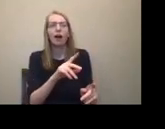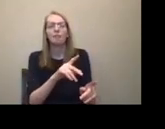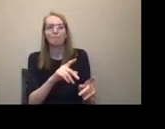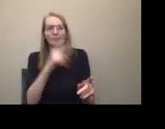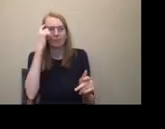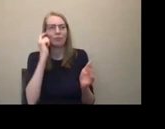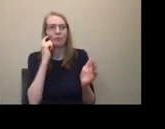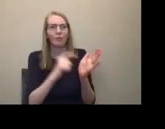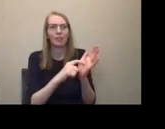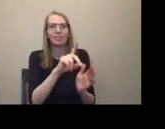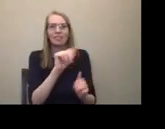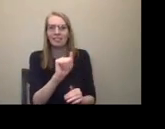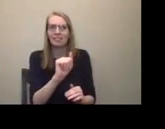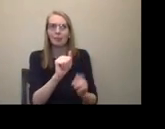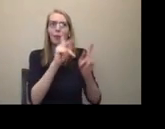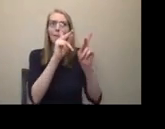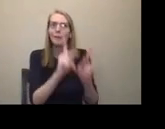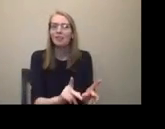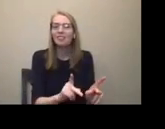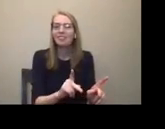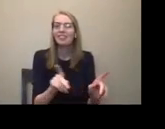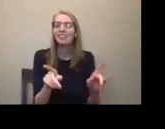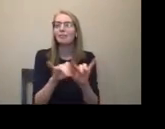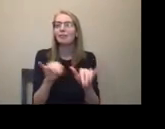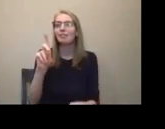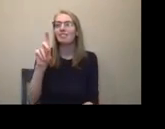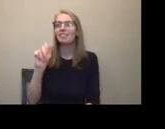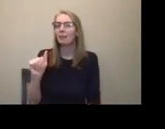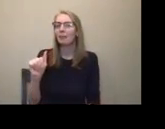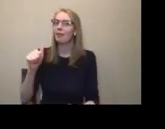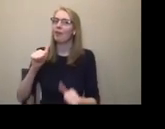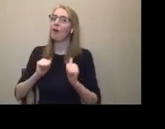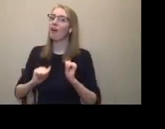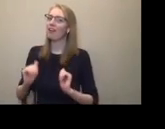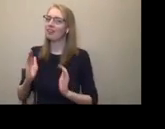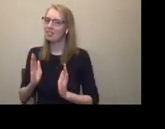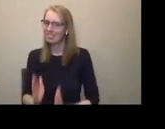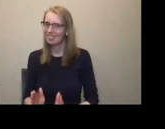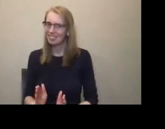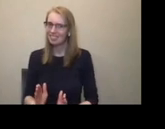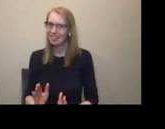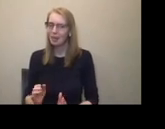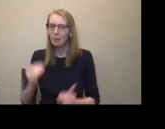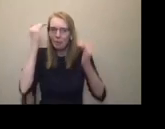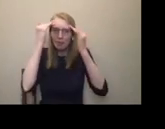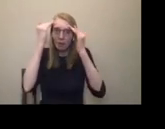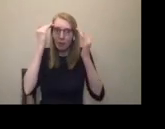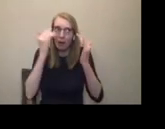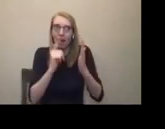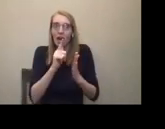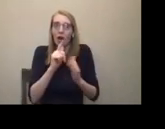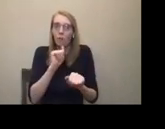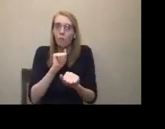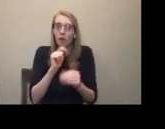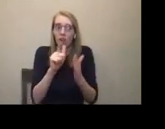This is labor law. It's our labor code. It's our responsibility. Anytime you're engaging a person, whether they are their legal guardian